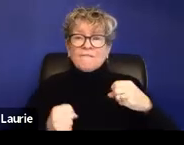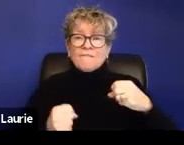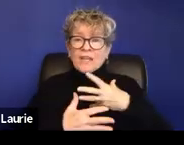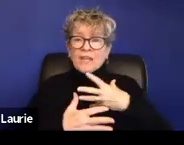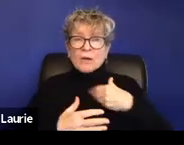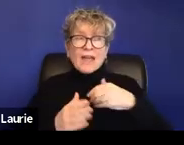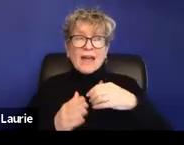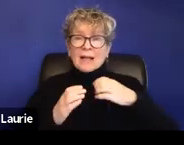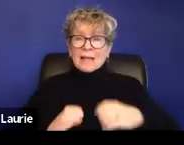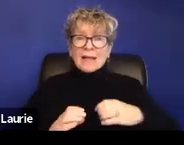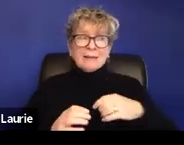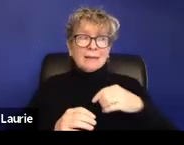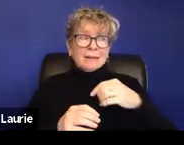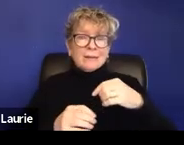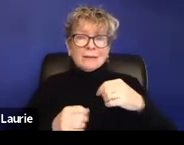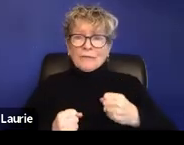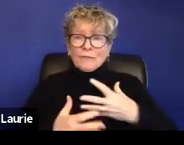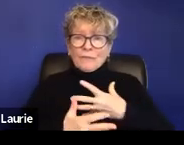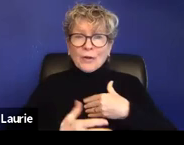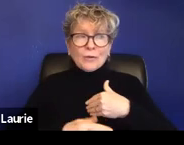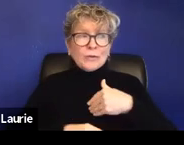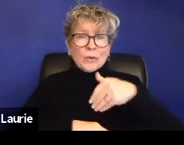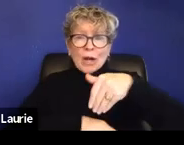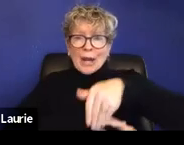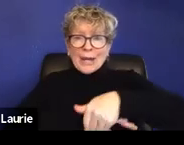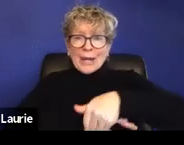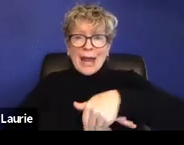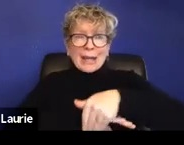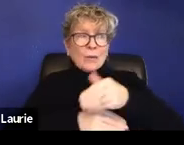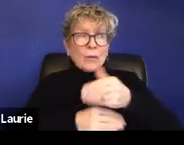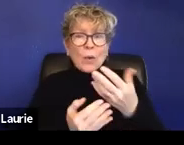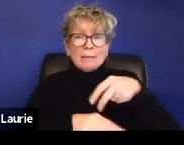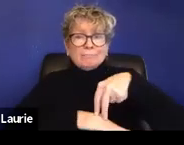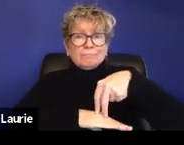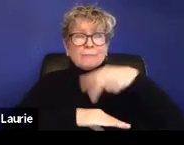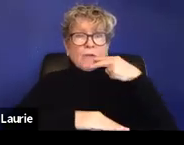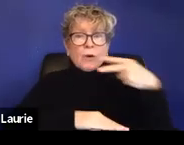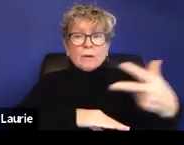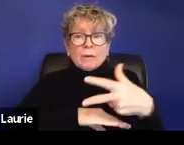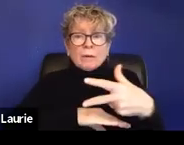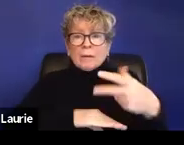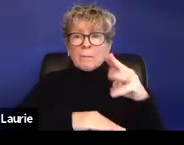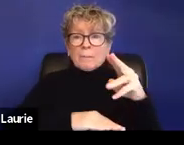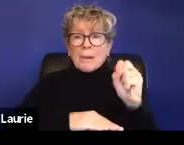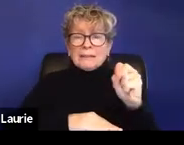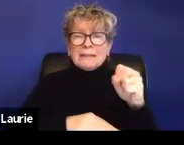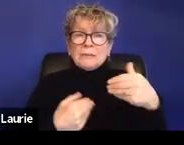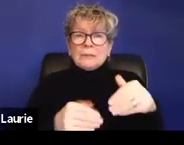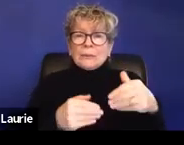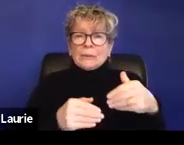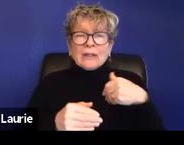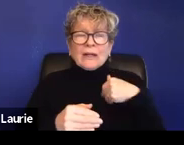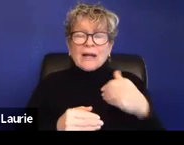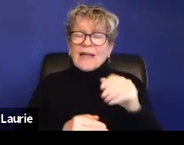that was under the ADA that we got, um, got those accommodations made with the employer. Protection orders, again,